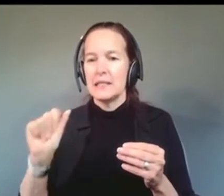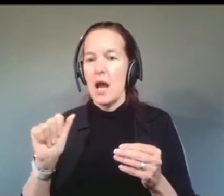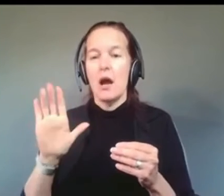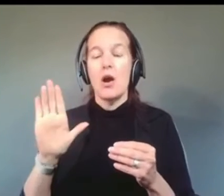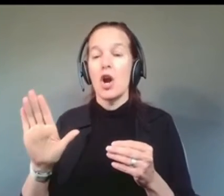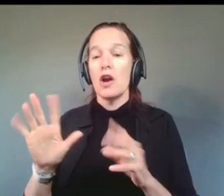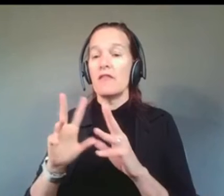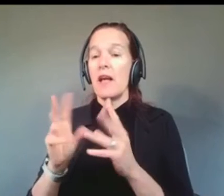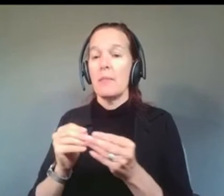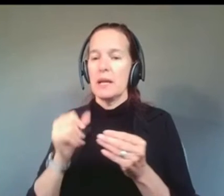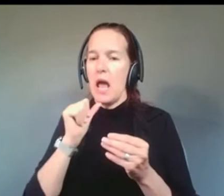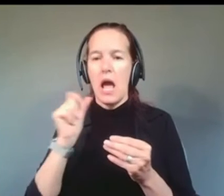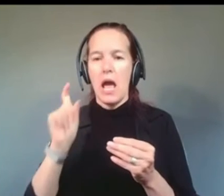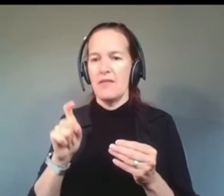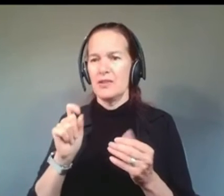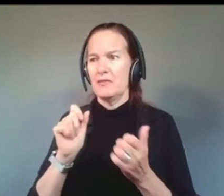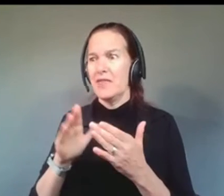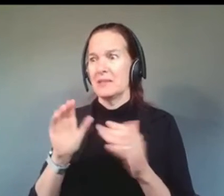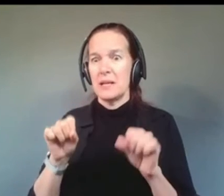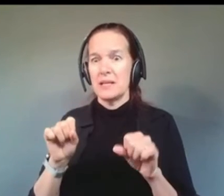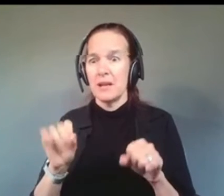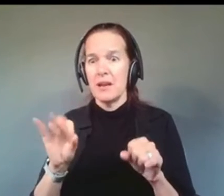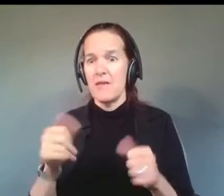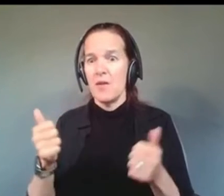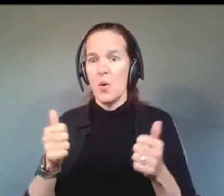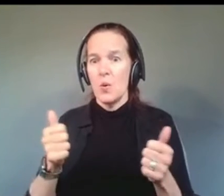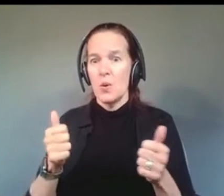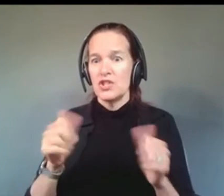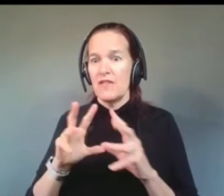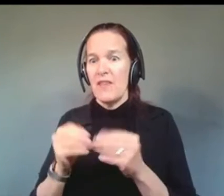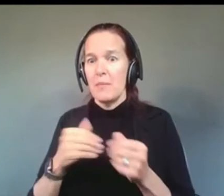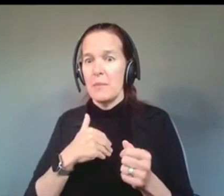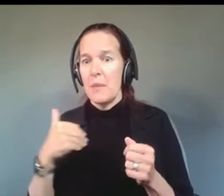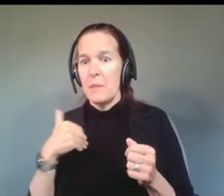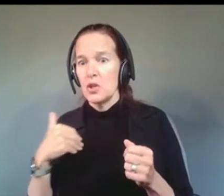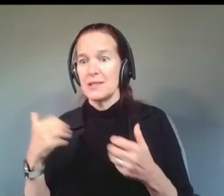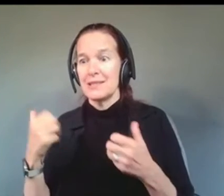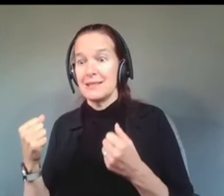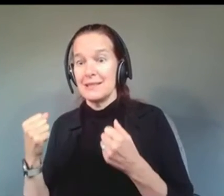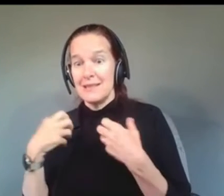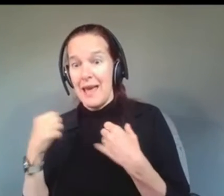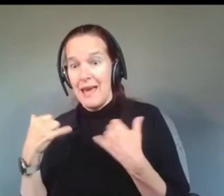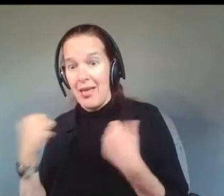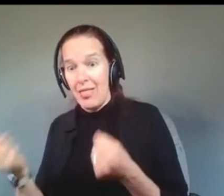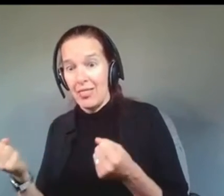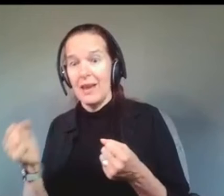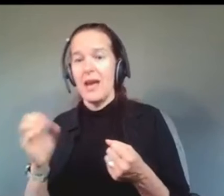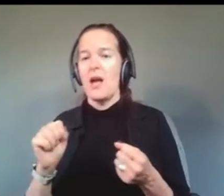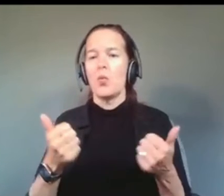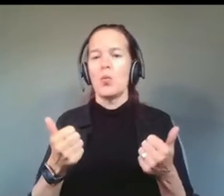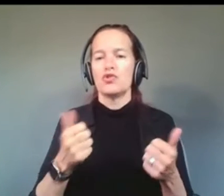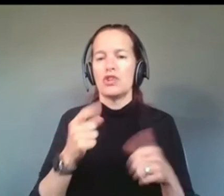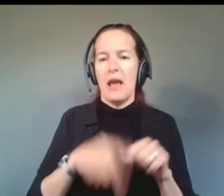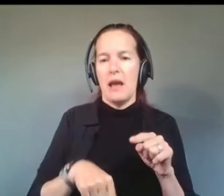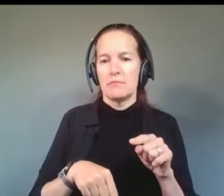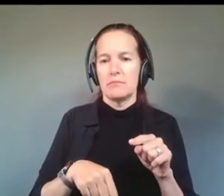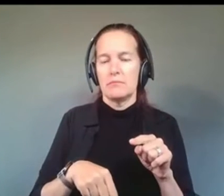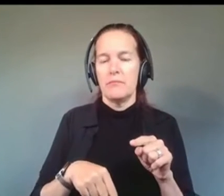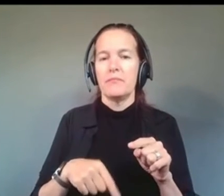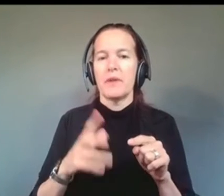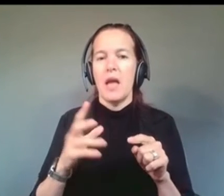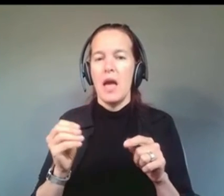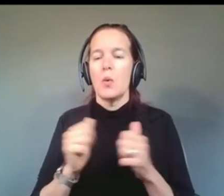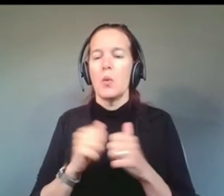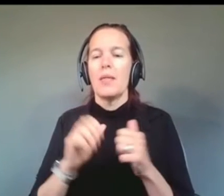of making the choice of which family members stay healthy and which can't. Coupled with his Medicaid